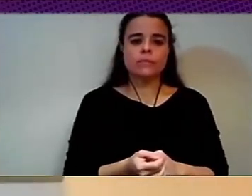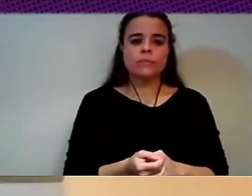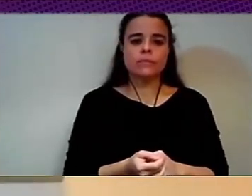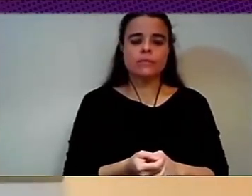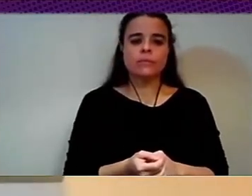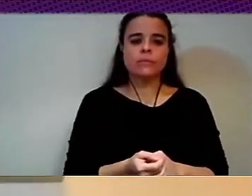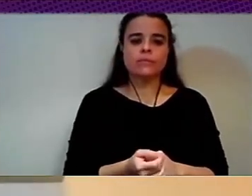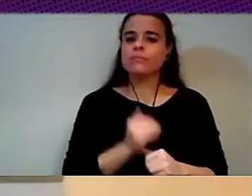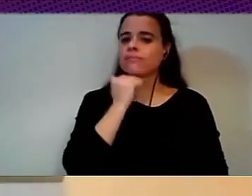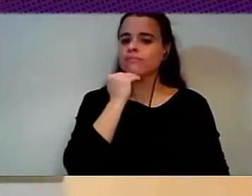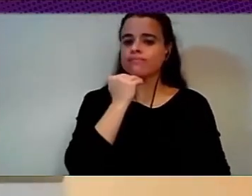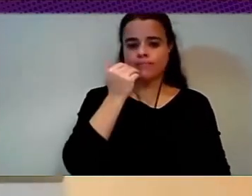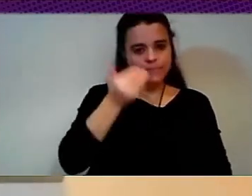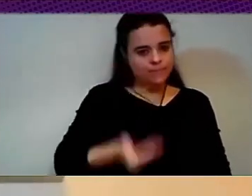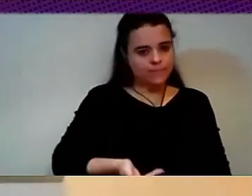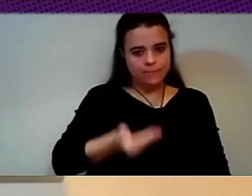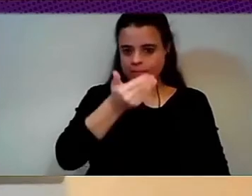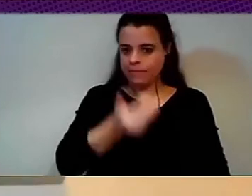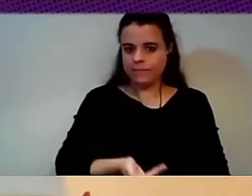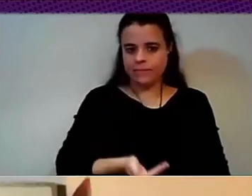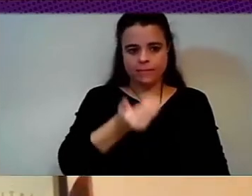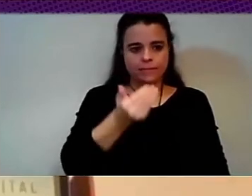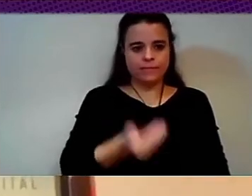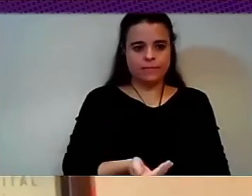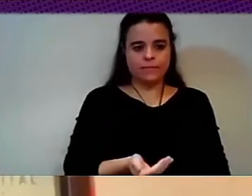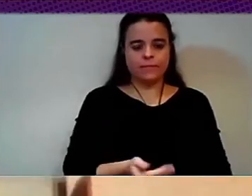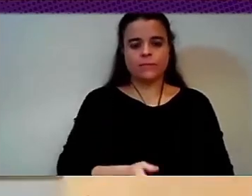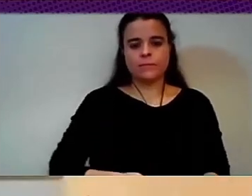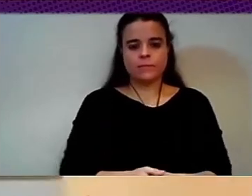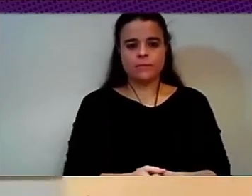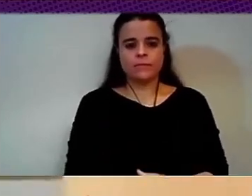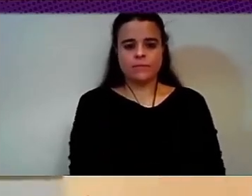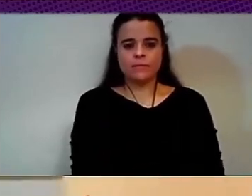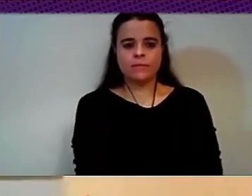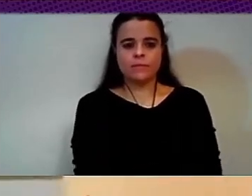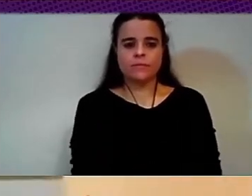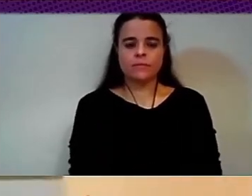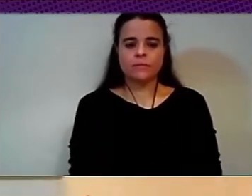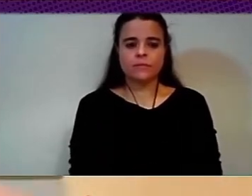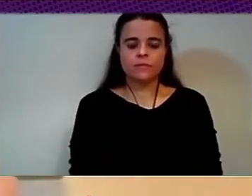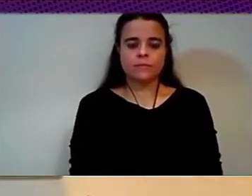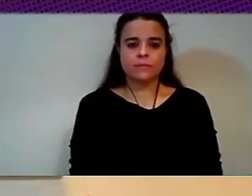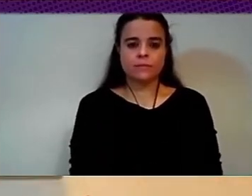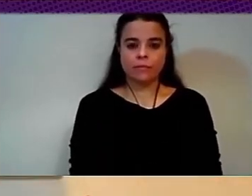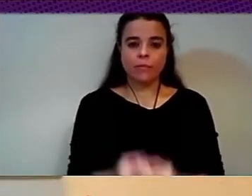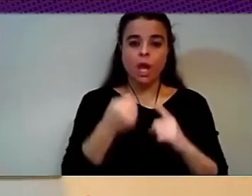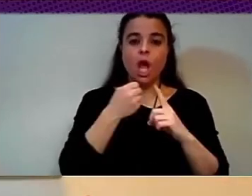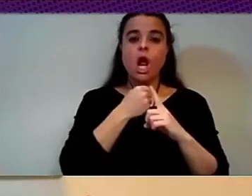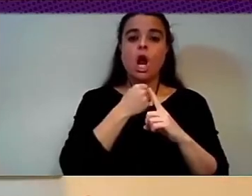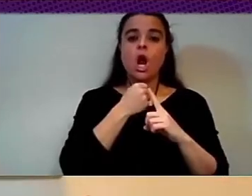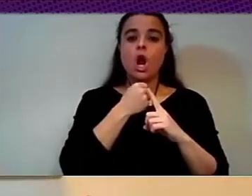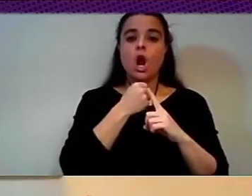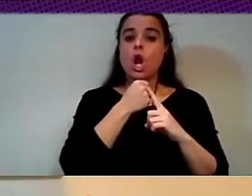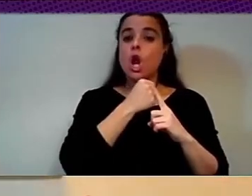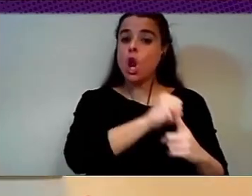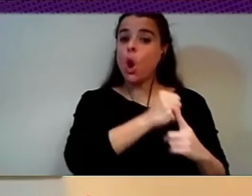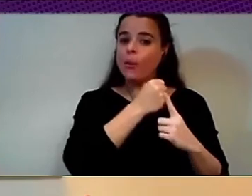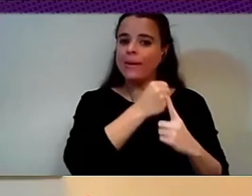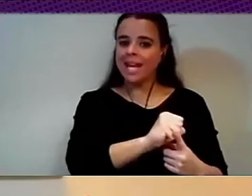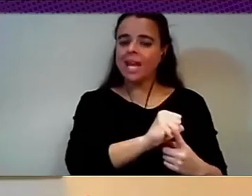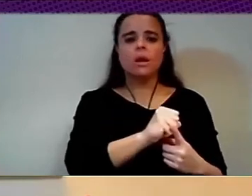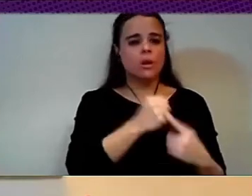to get rid of that. And then, well, the lobbying is very strong, also because we lack alternatives.